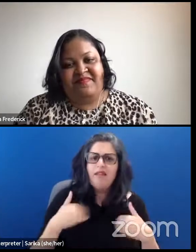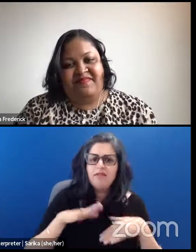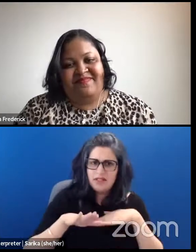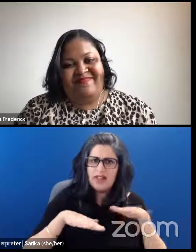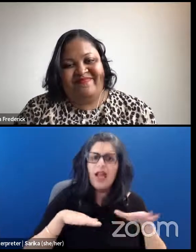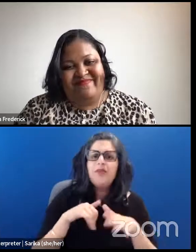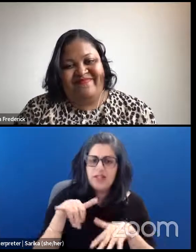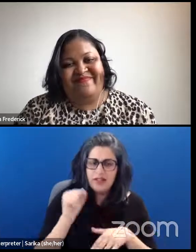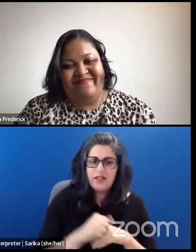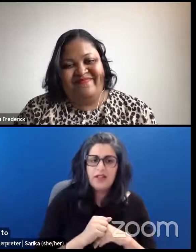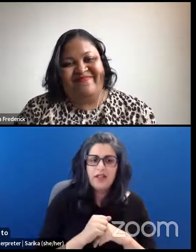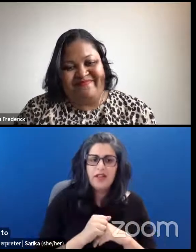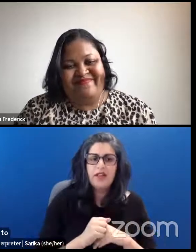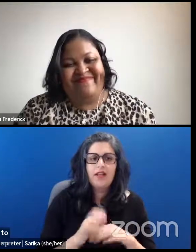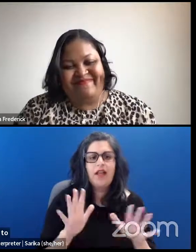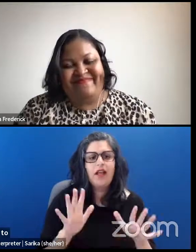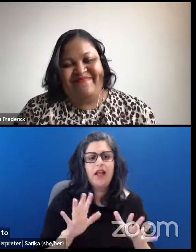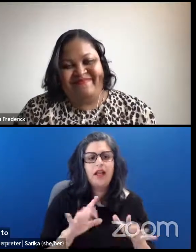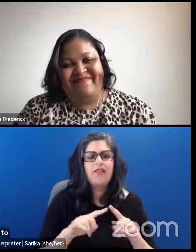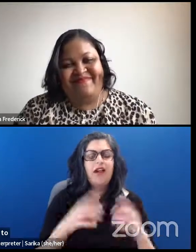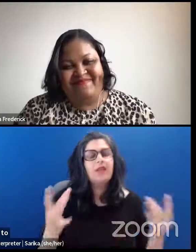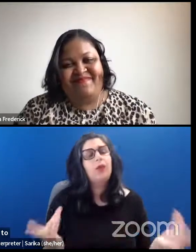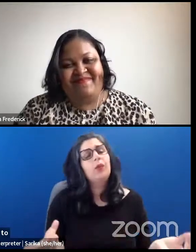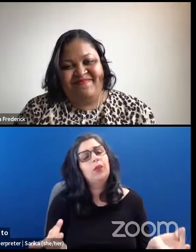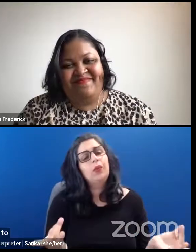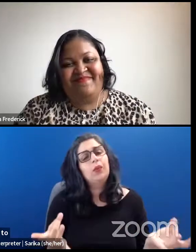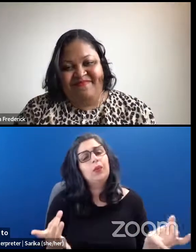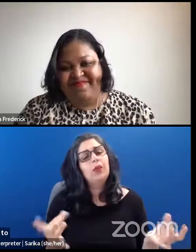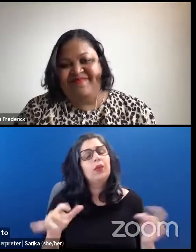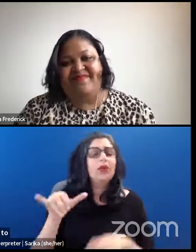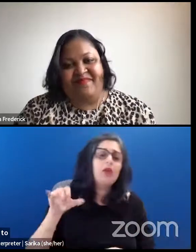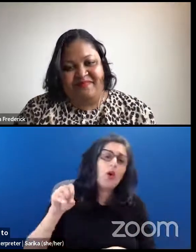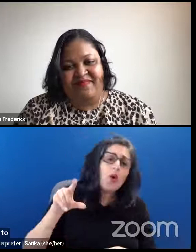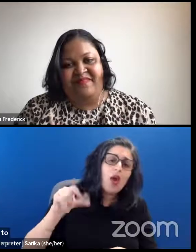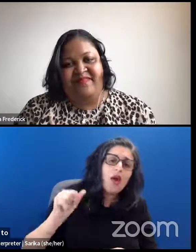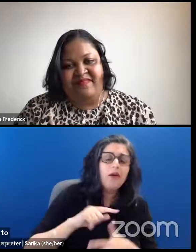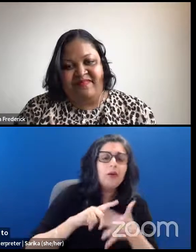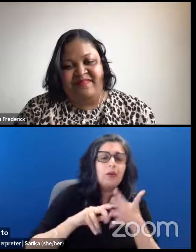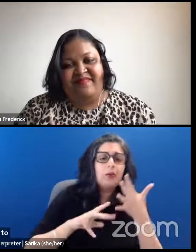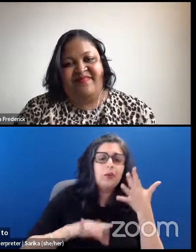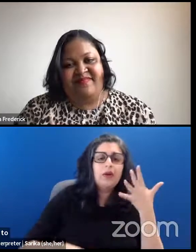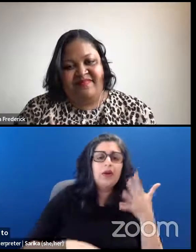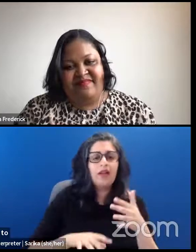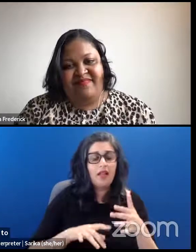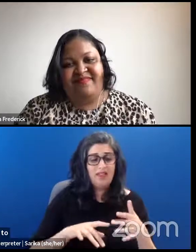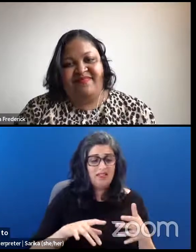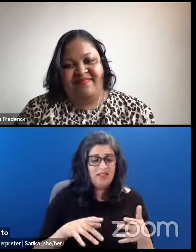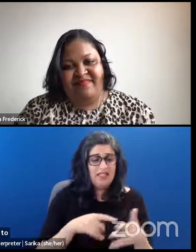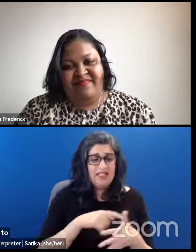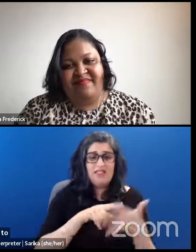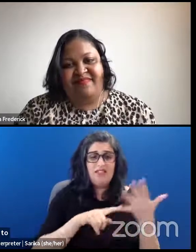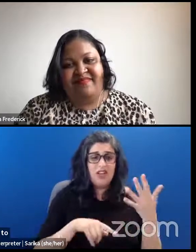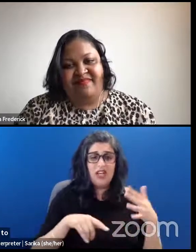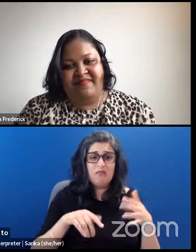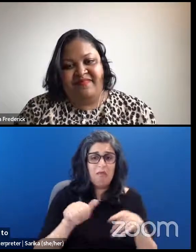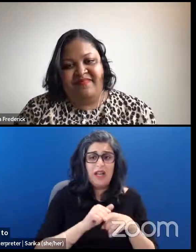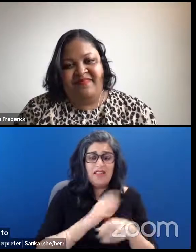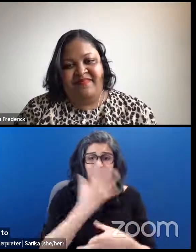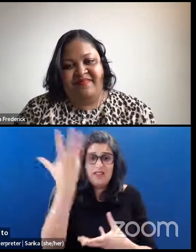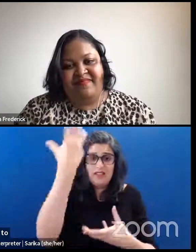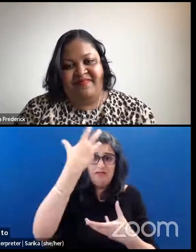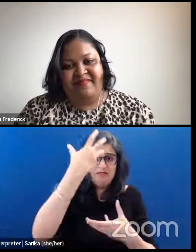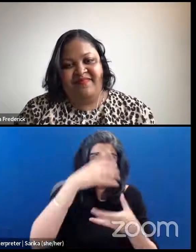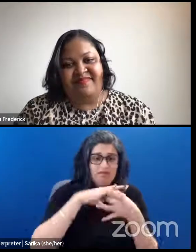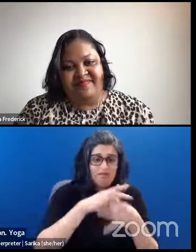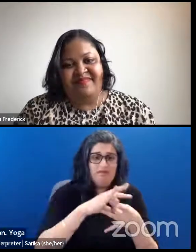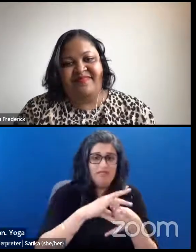mindfulness practice and meditation and yoga. And these things actually activate this nervous system, including everything